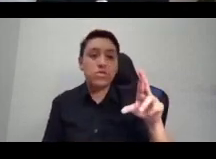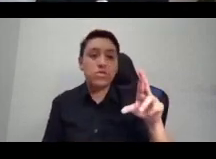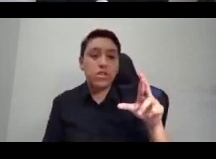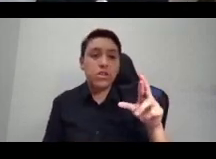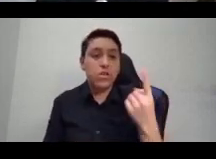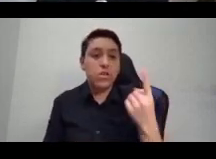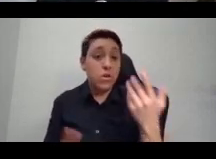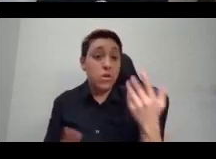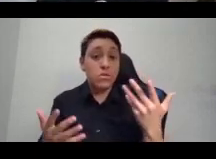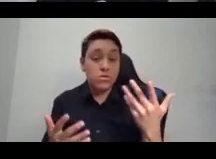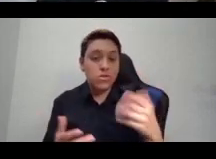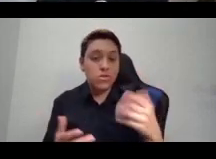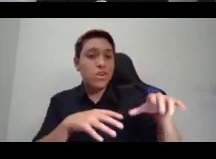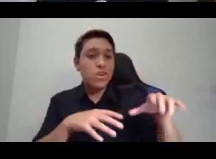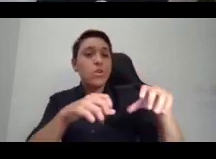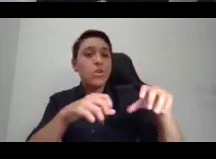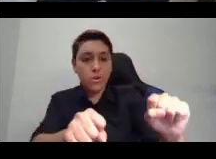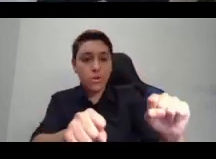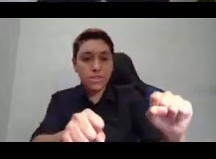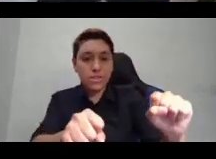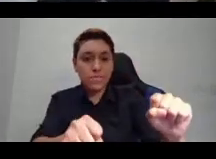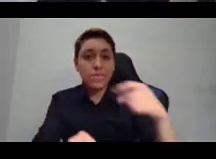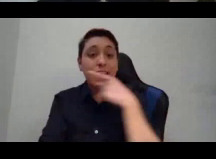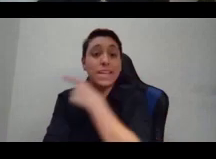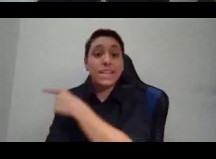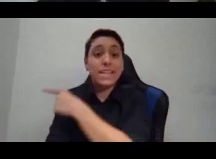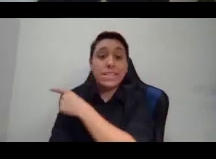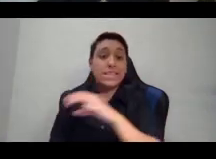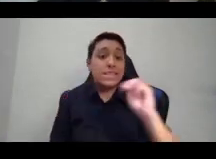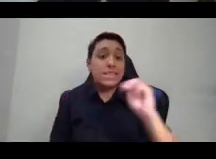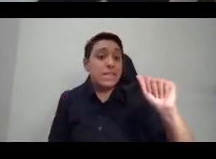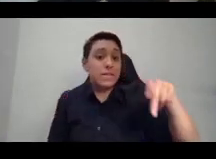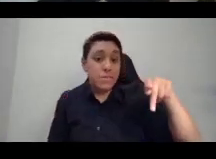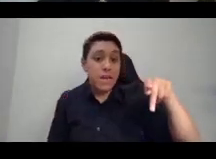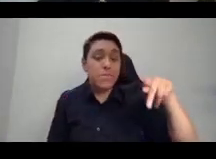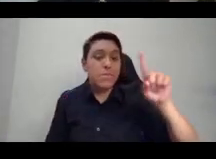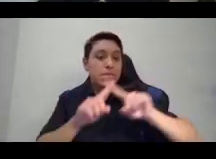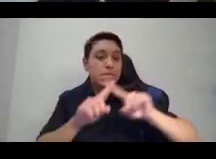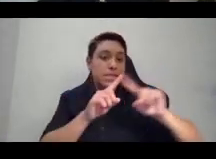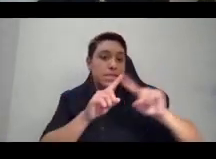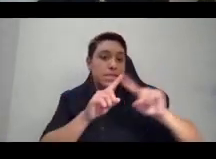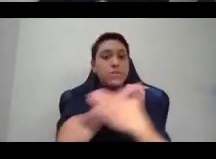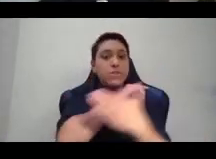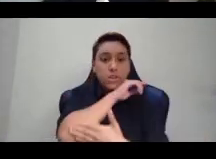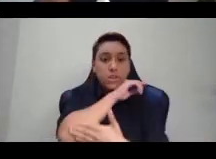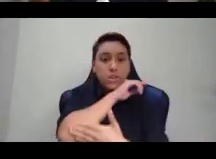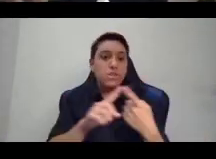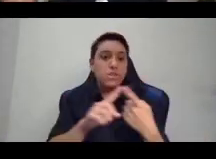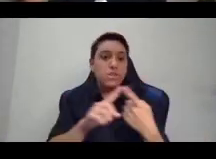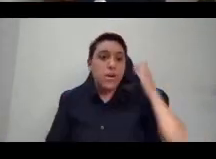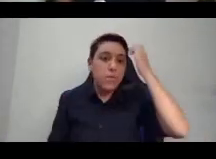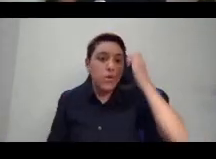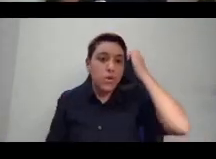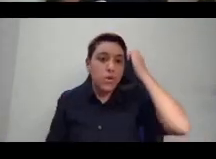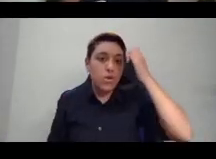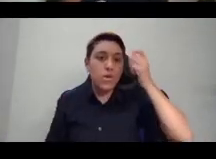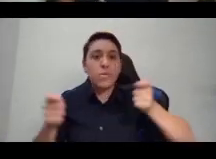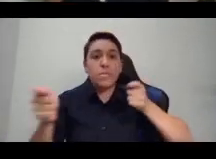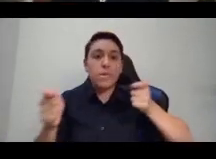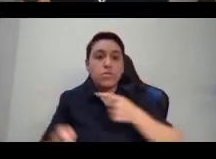of countries that have been under European control, i.e. that means